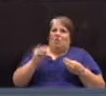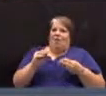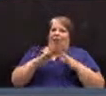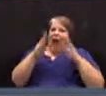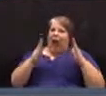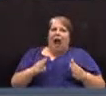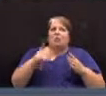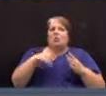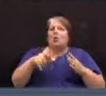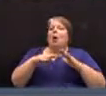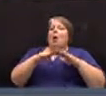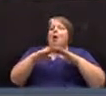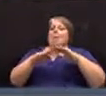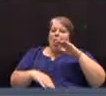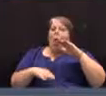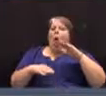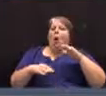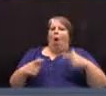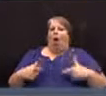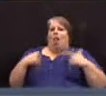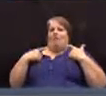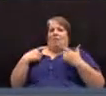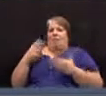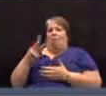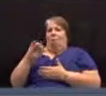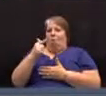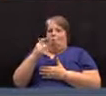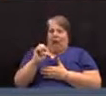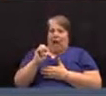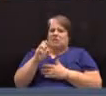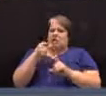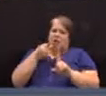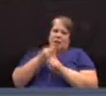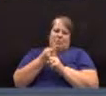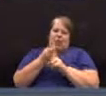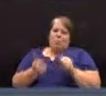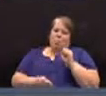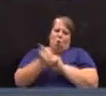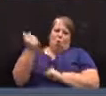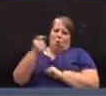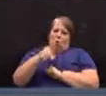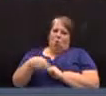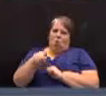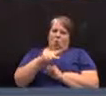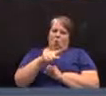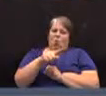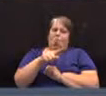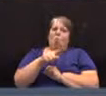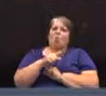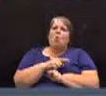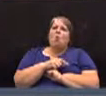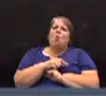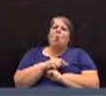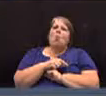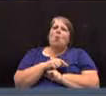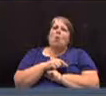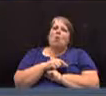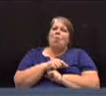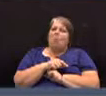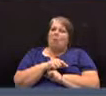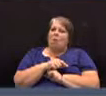Brattleboro living below a livable wage. They are impacted the most, as Tom Fennell